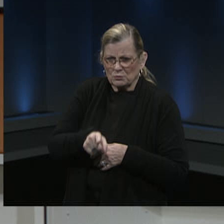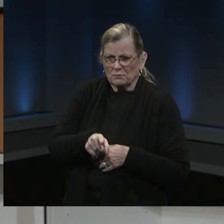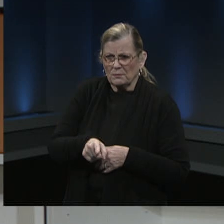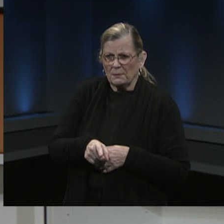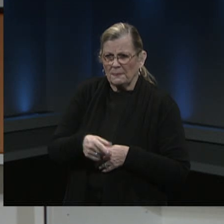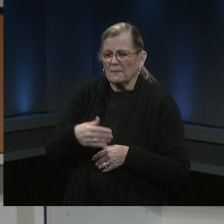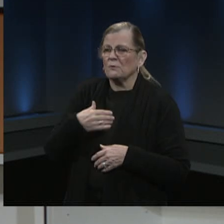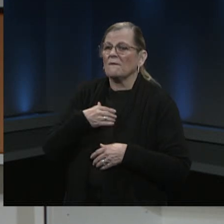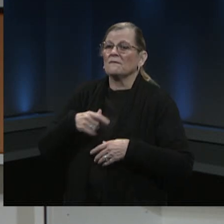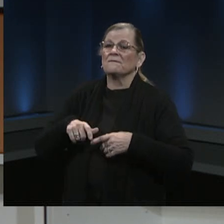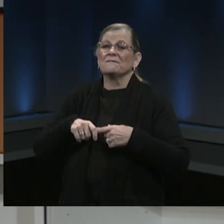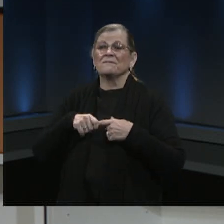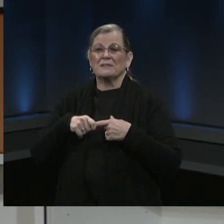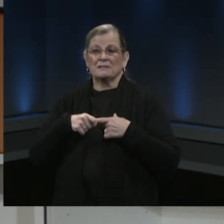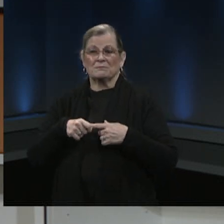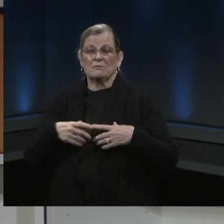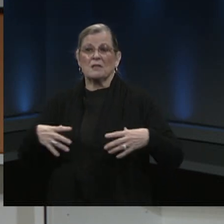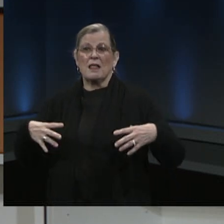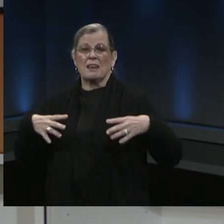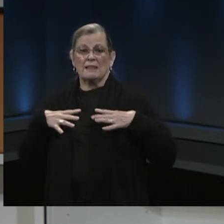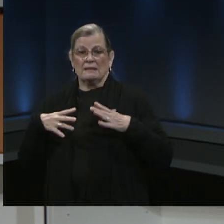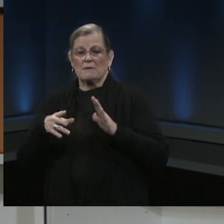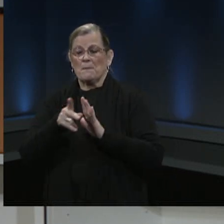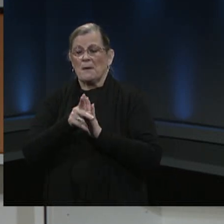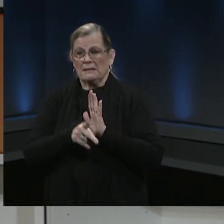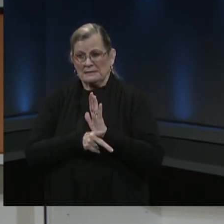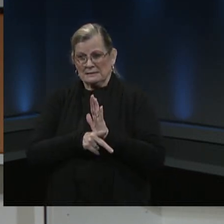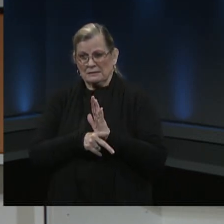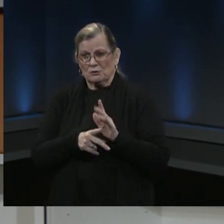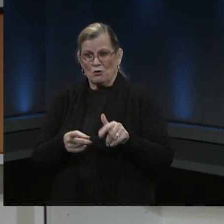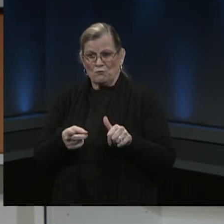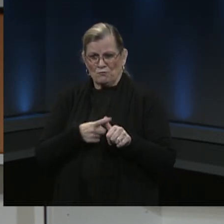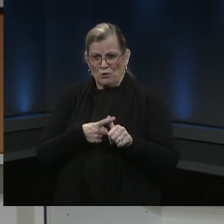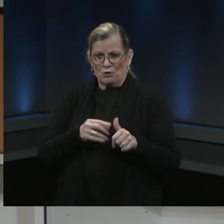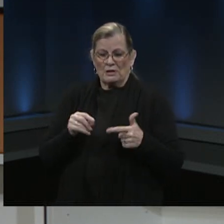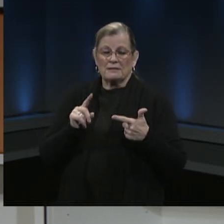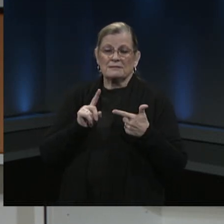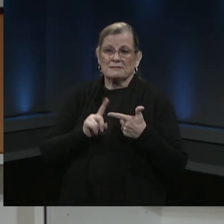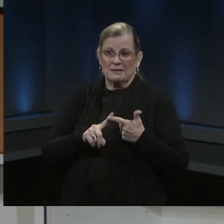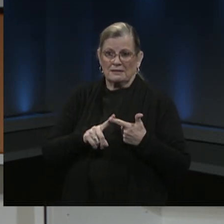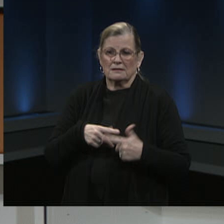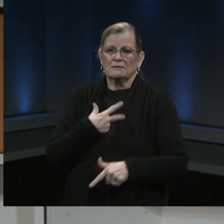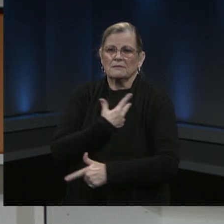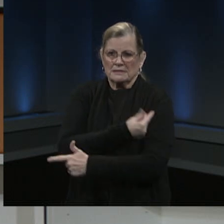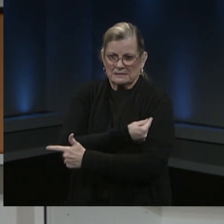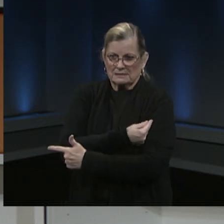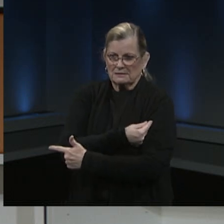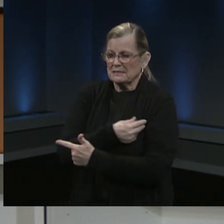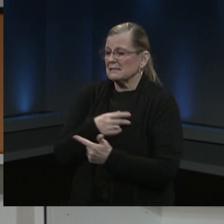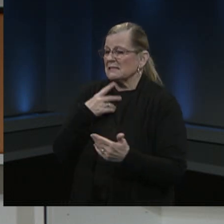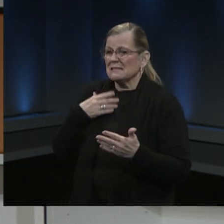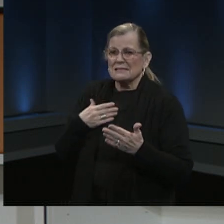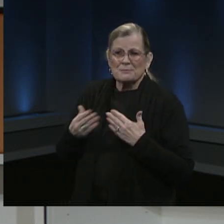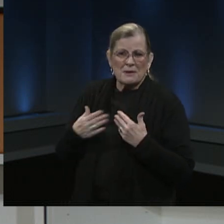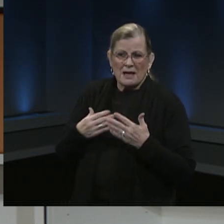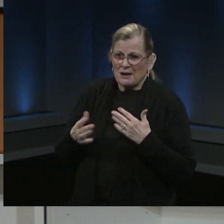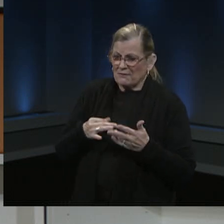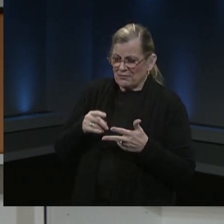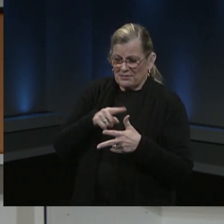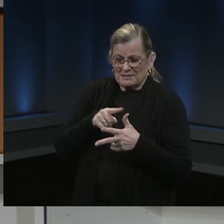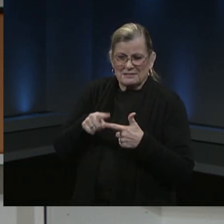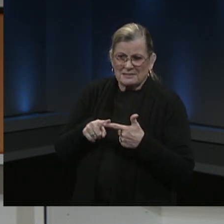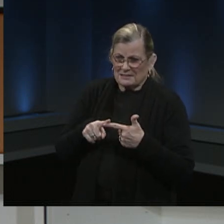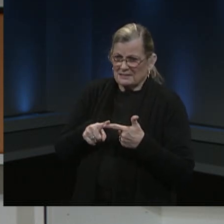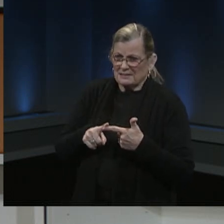policy so that you can get both the first and the second dose. Even if that second dose, as we said, is going to be scheduled